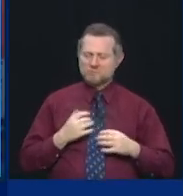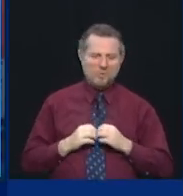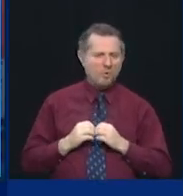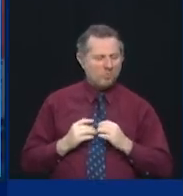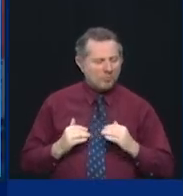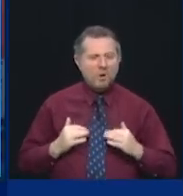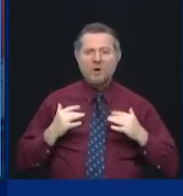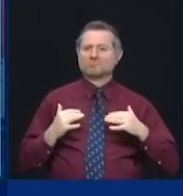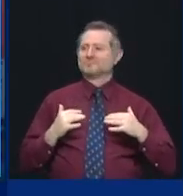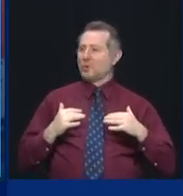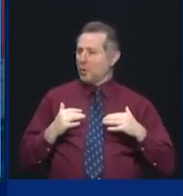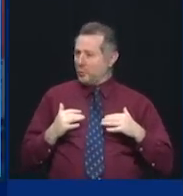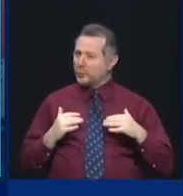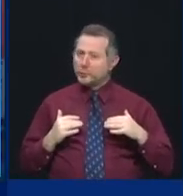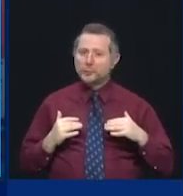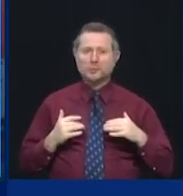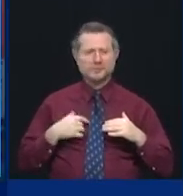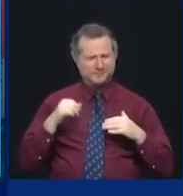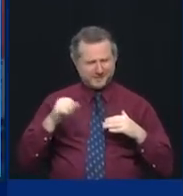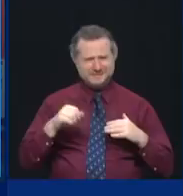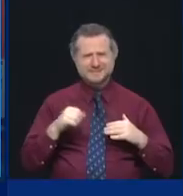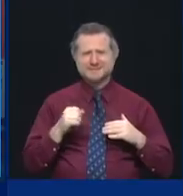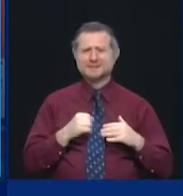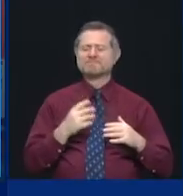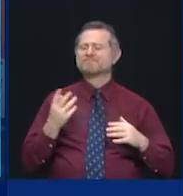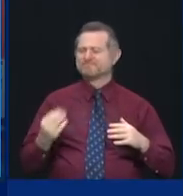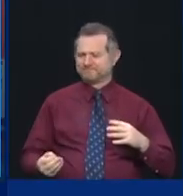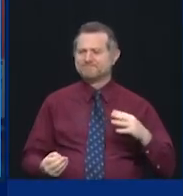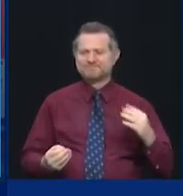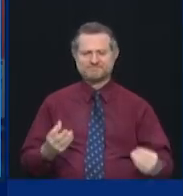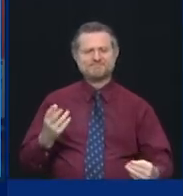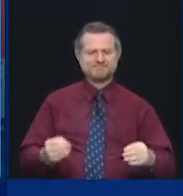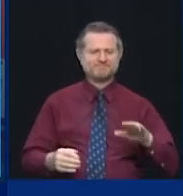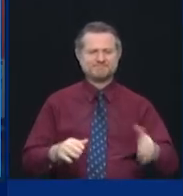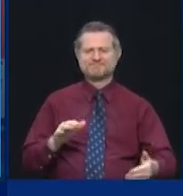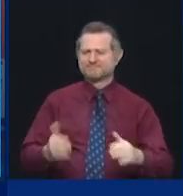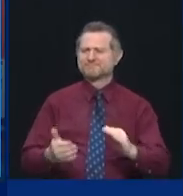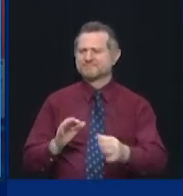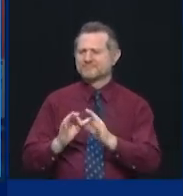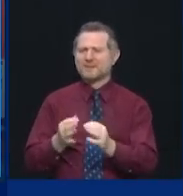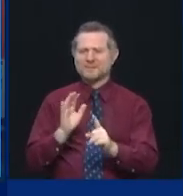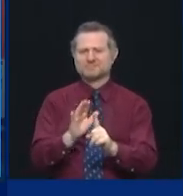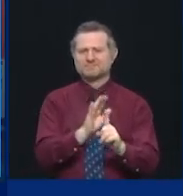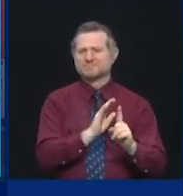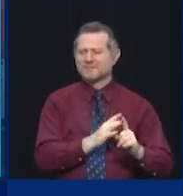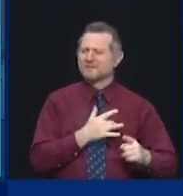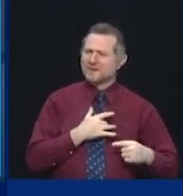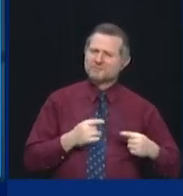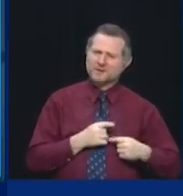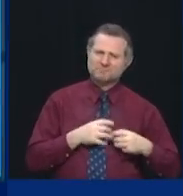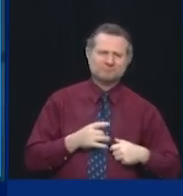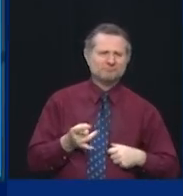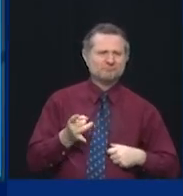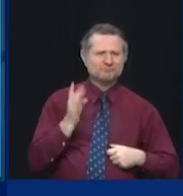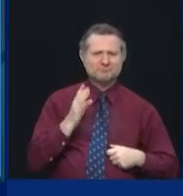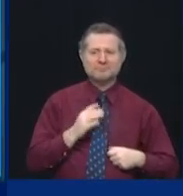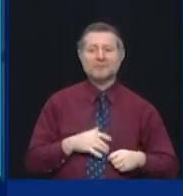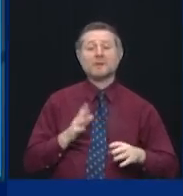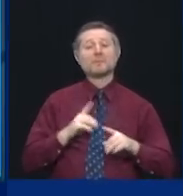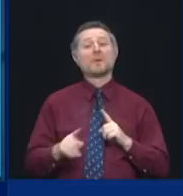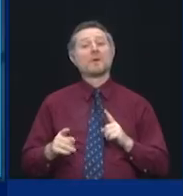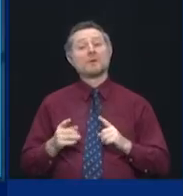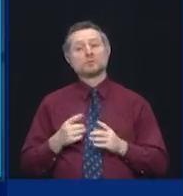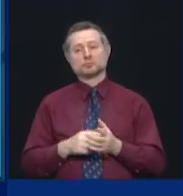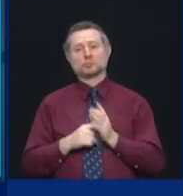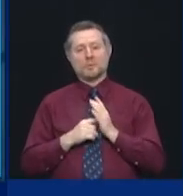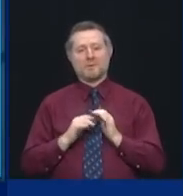lost a lot of loved ones. But it also showed us what we can do and what we are capable of. And that's what I want